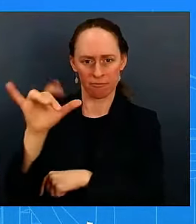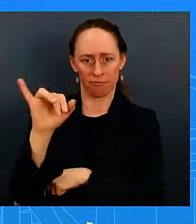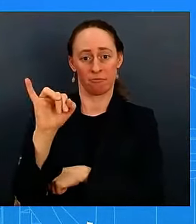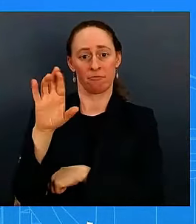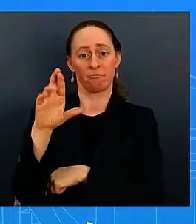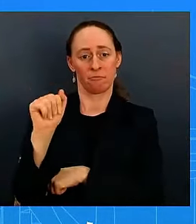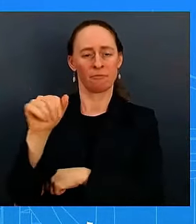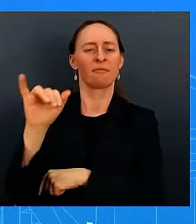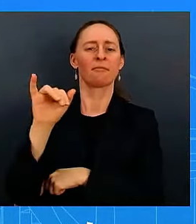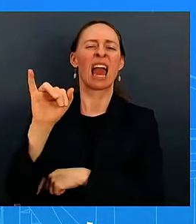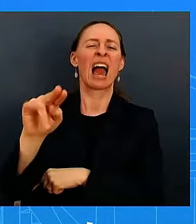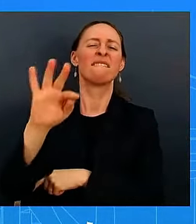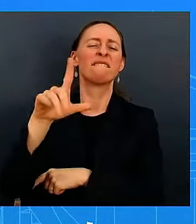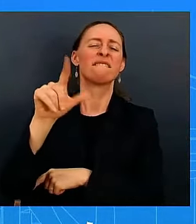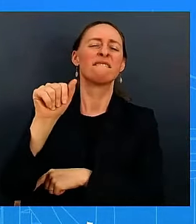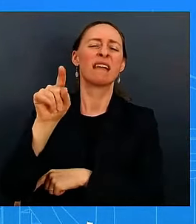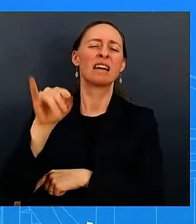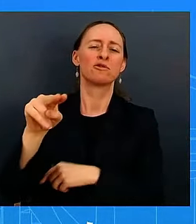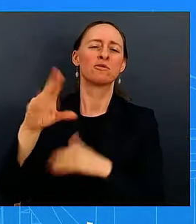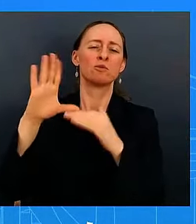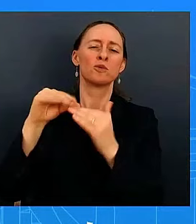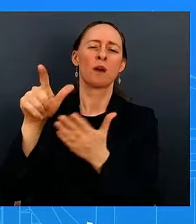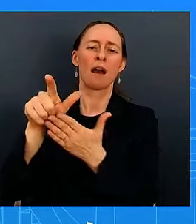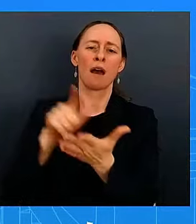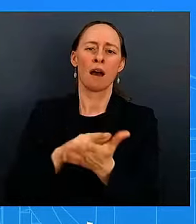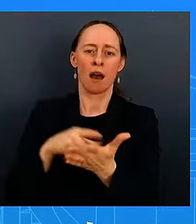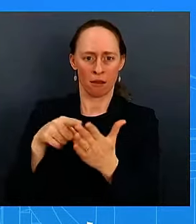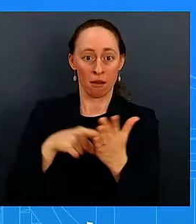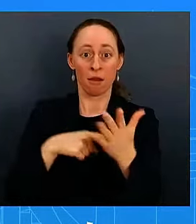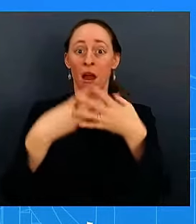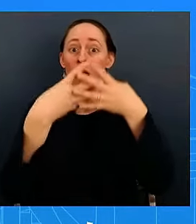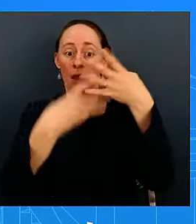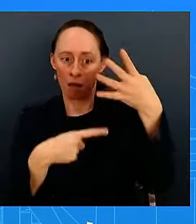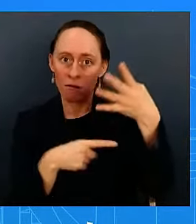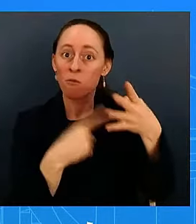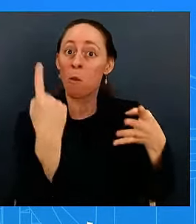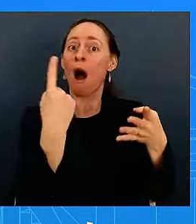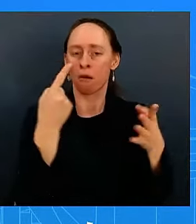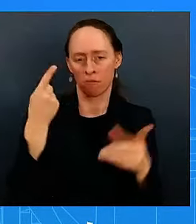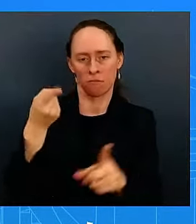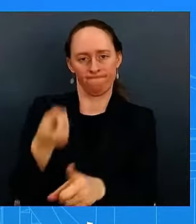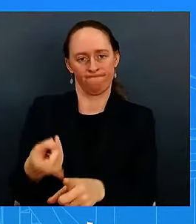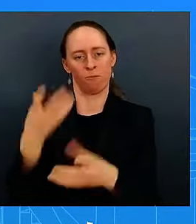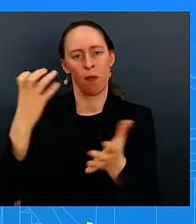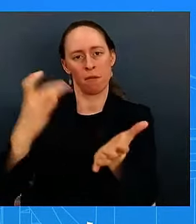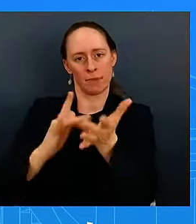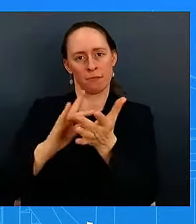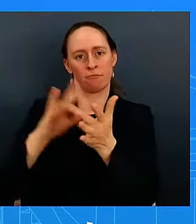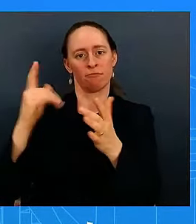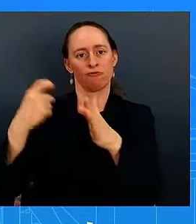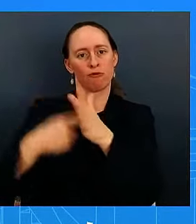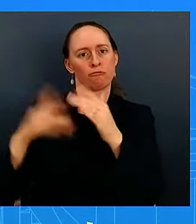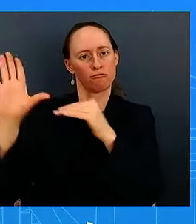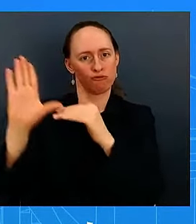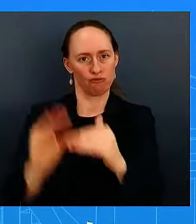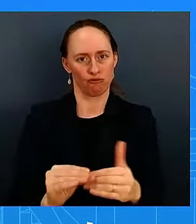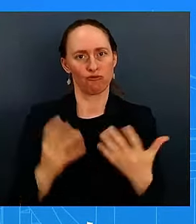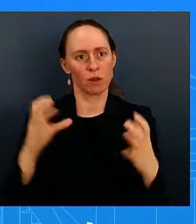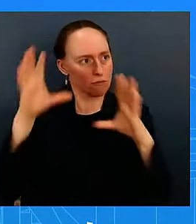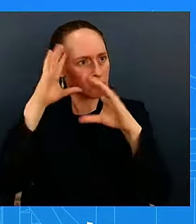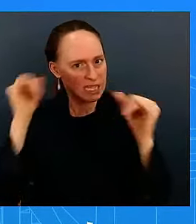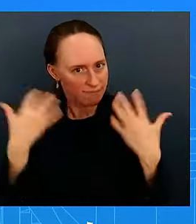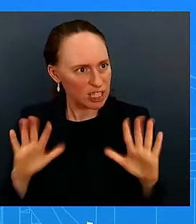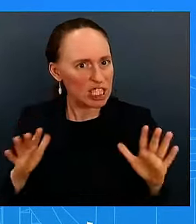can uh to uh lower lower health care drugs prescription drugs and that's what you see you saw the president was able to beat big pharma